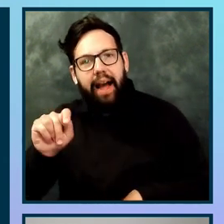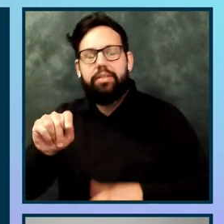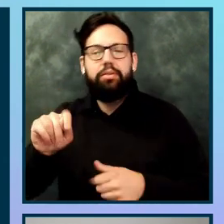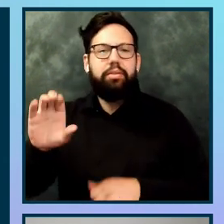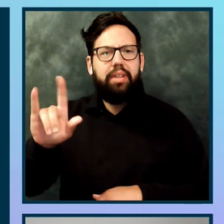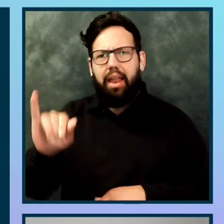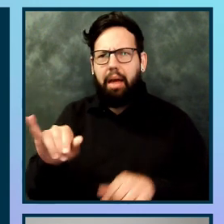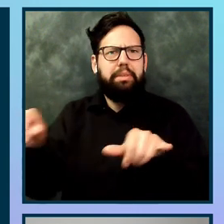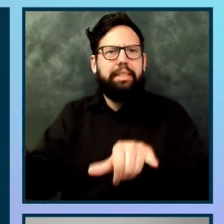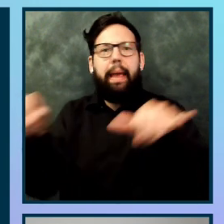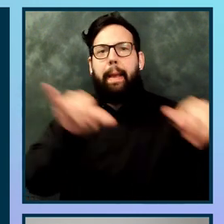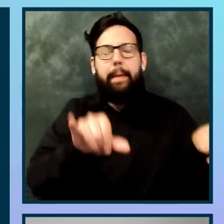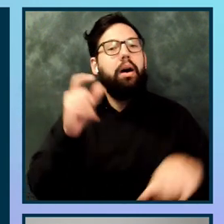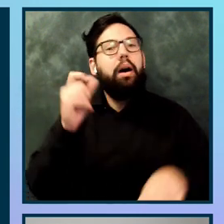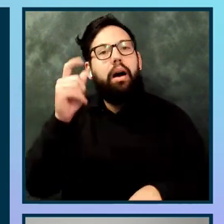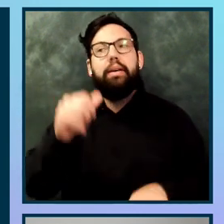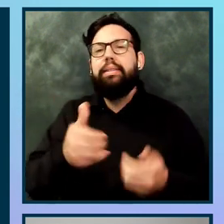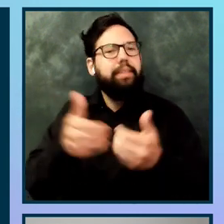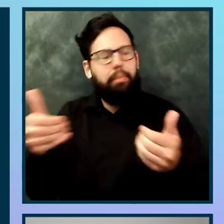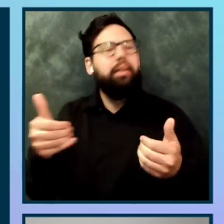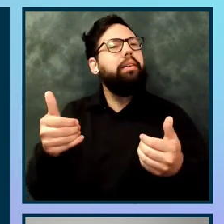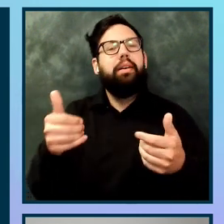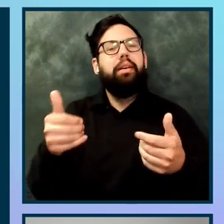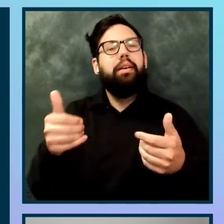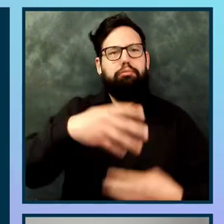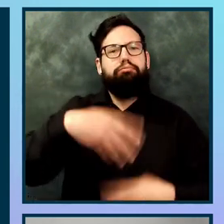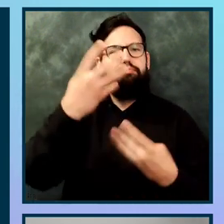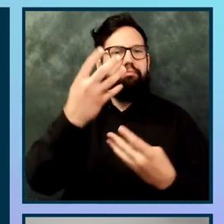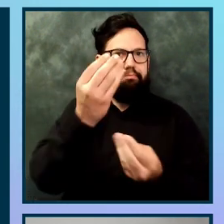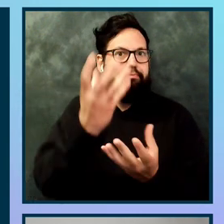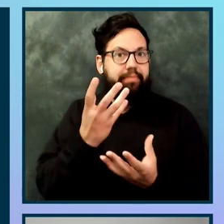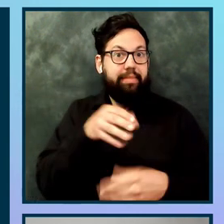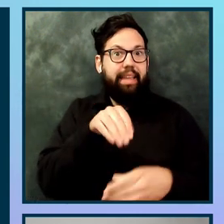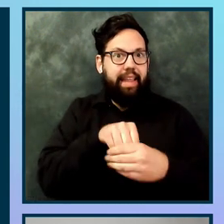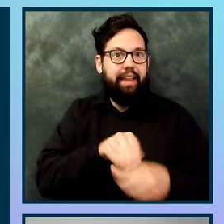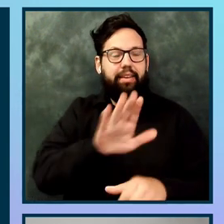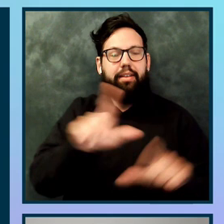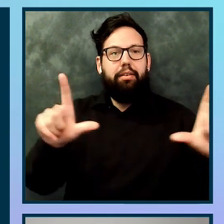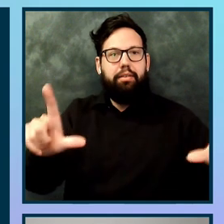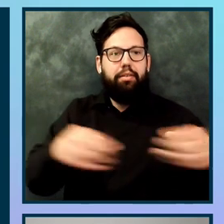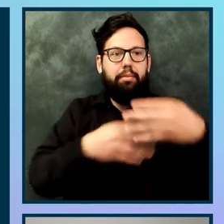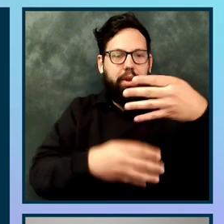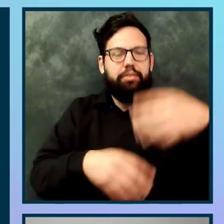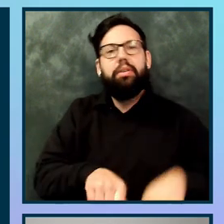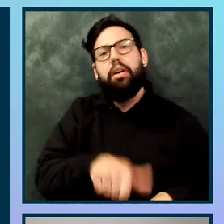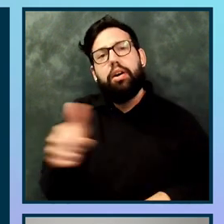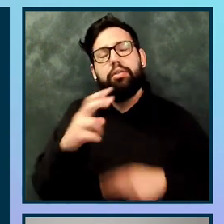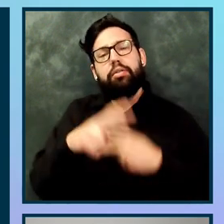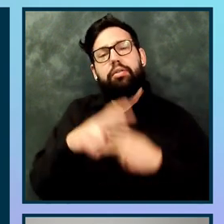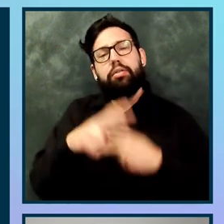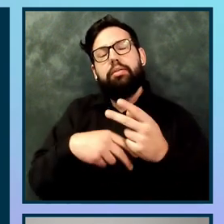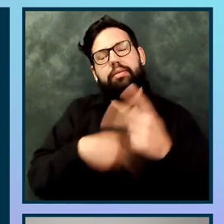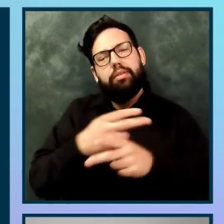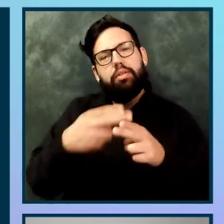inside the browser. So a very similar tool is ARC Toolkit. So you can